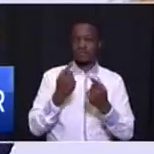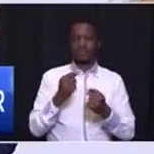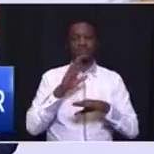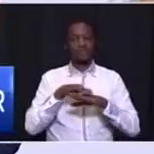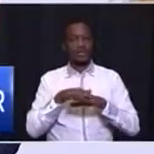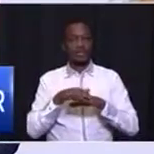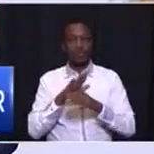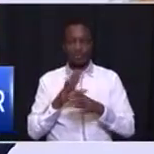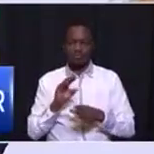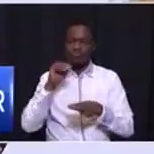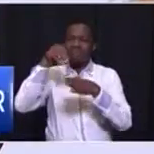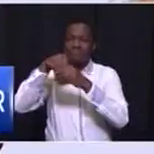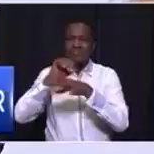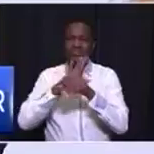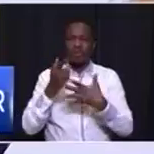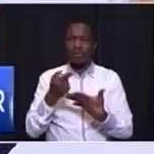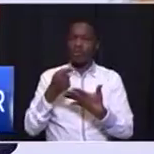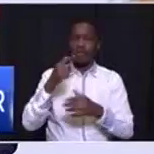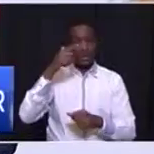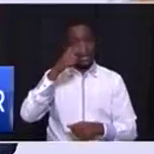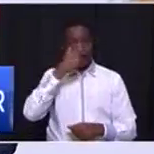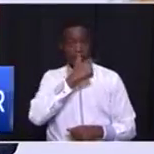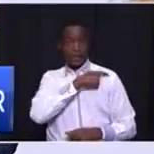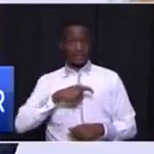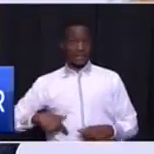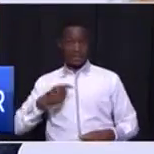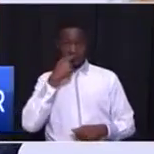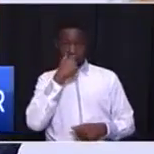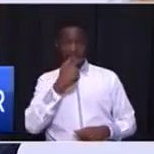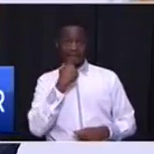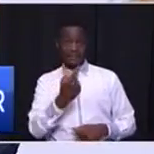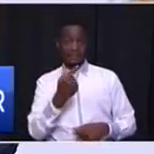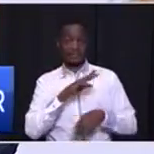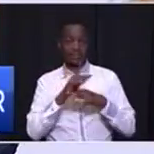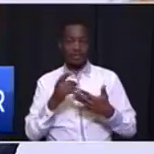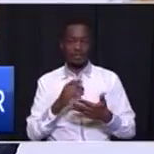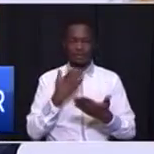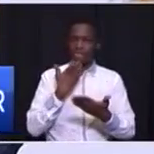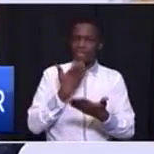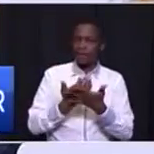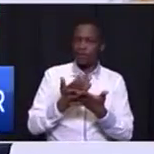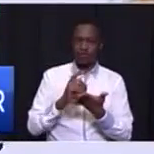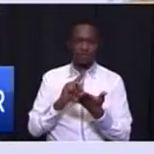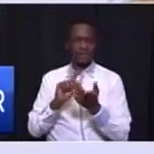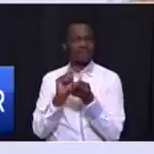to President Ramaphosa's initiatives on economic recovery, investment drive,